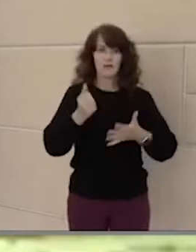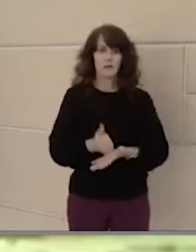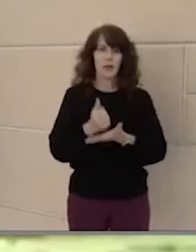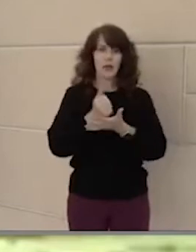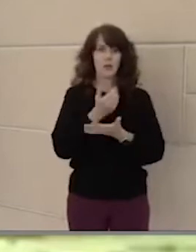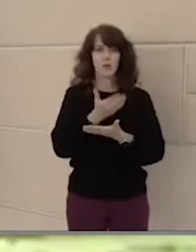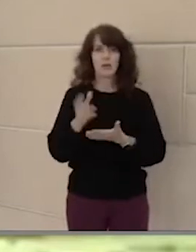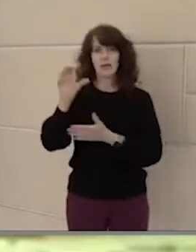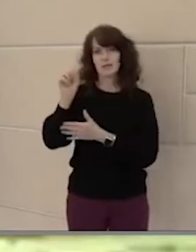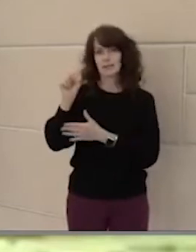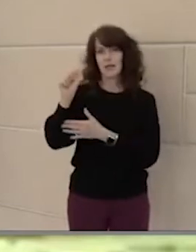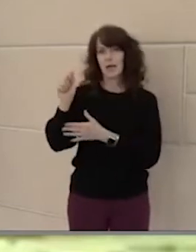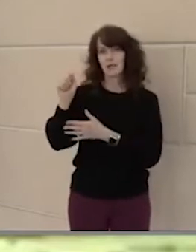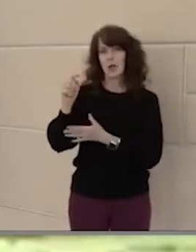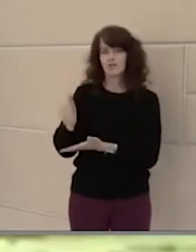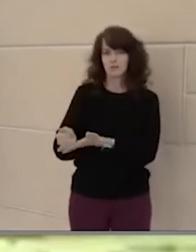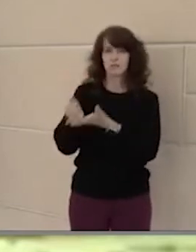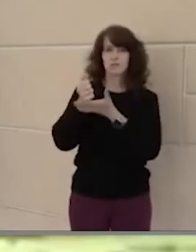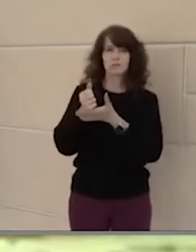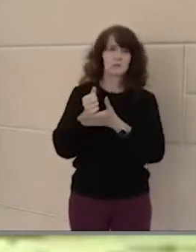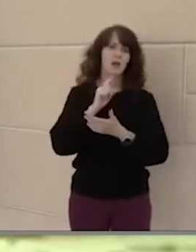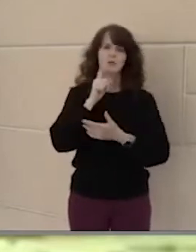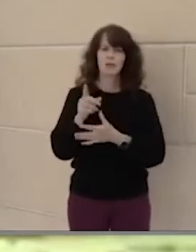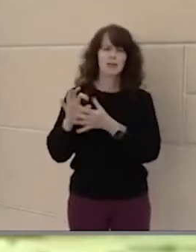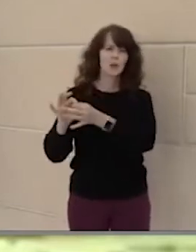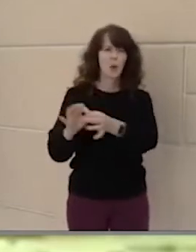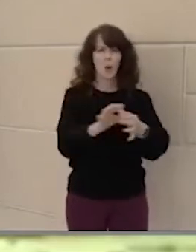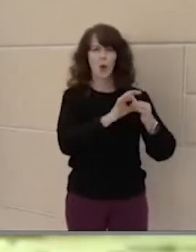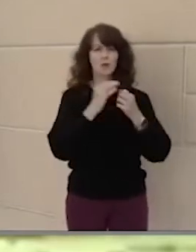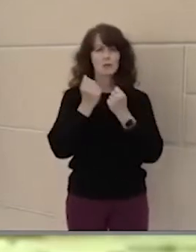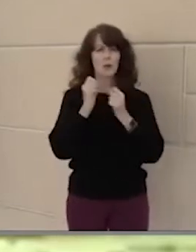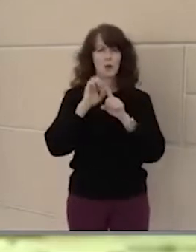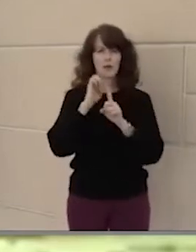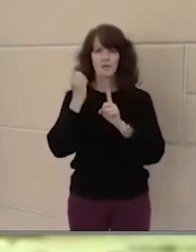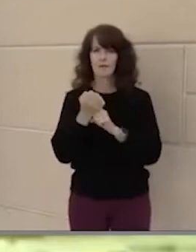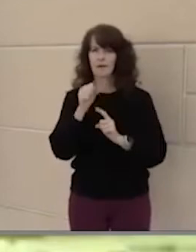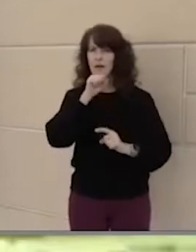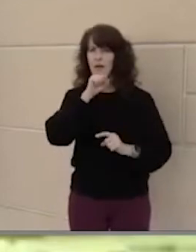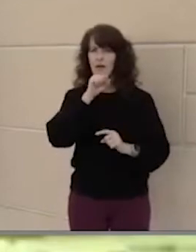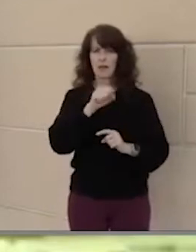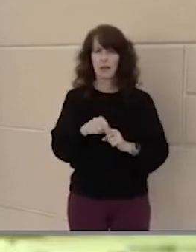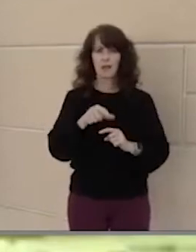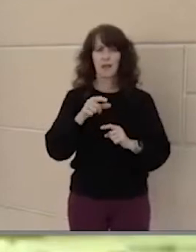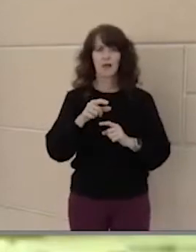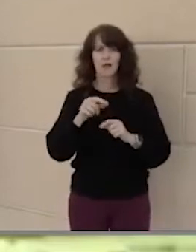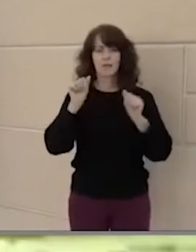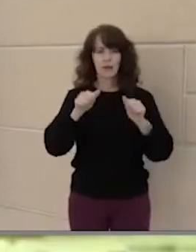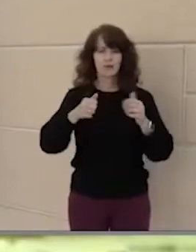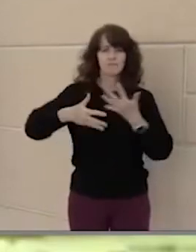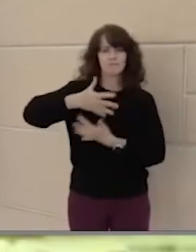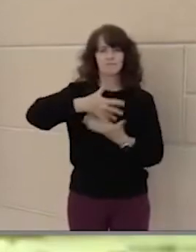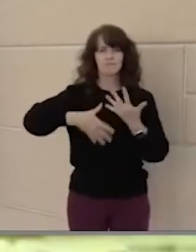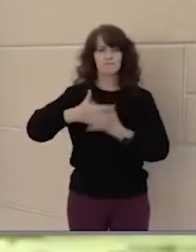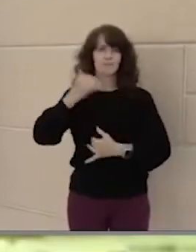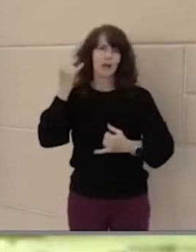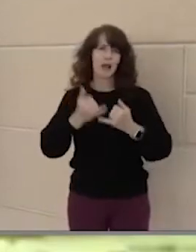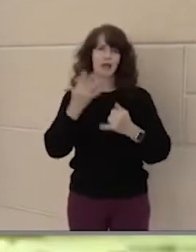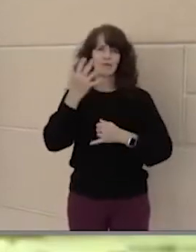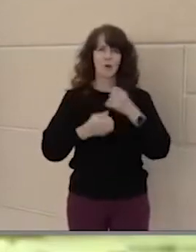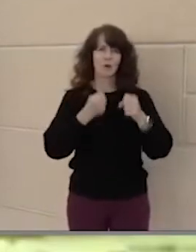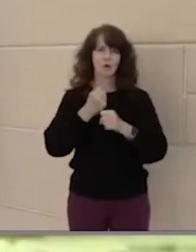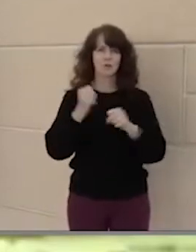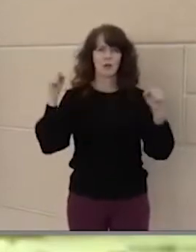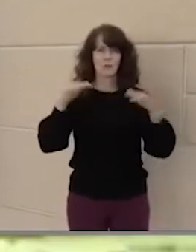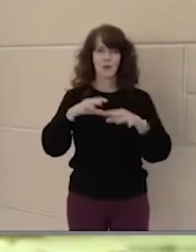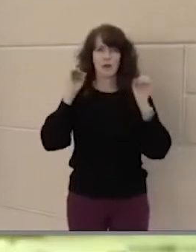resources at Sato. Sato is such a collaborative and supportive environment, and I'm lucky to have been able to spend my last four years of public